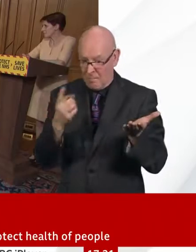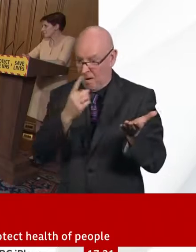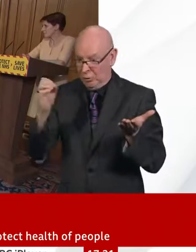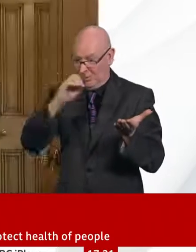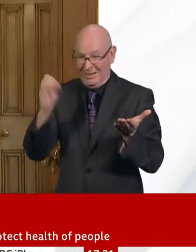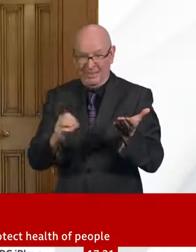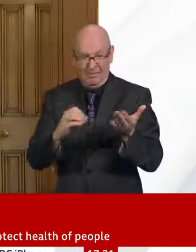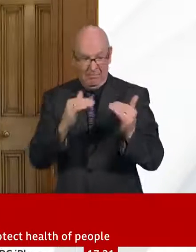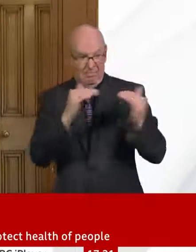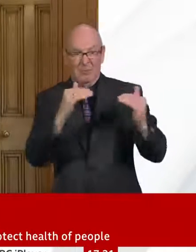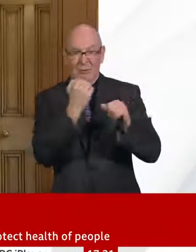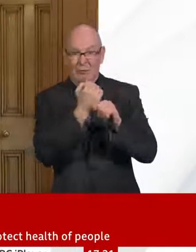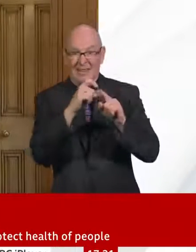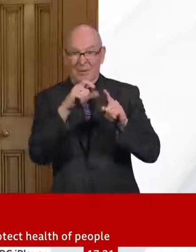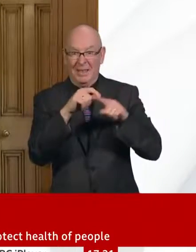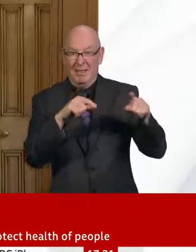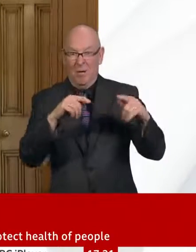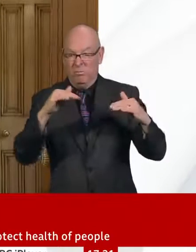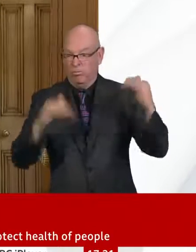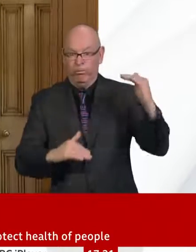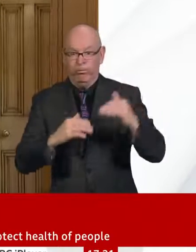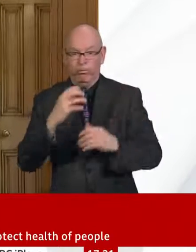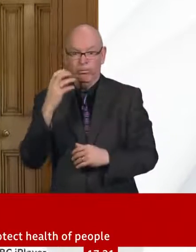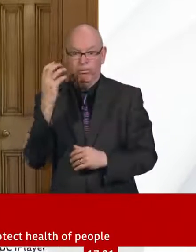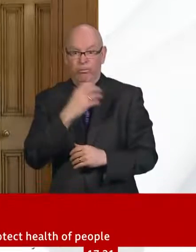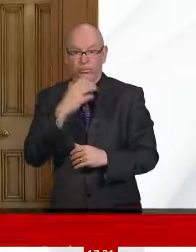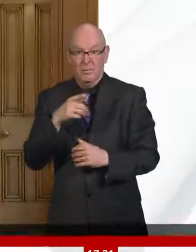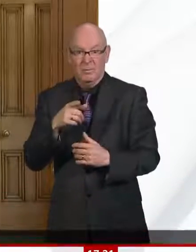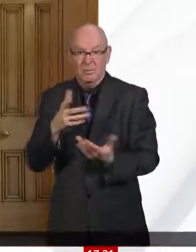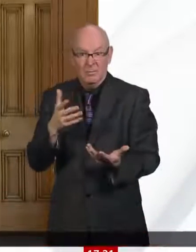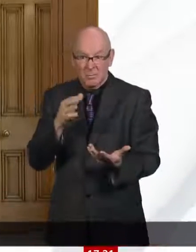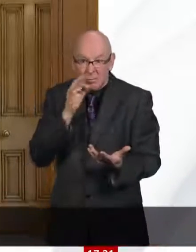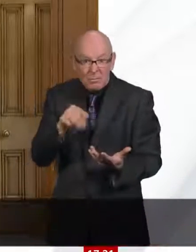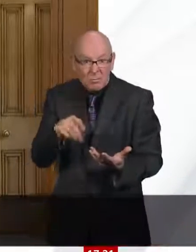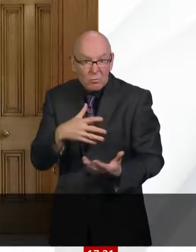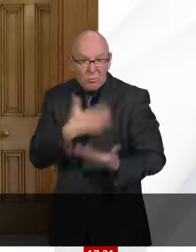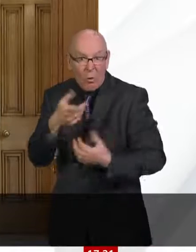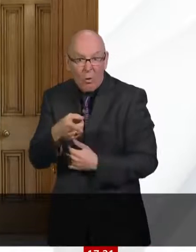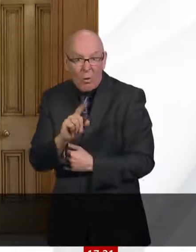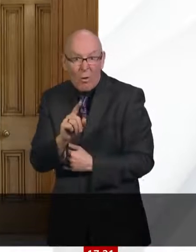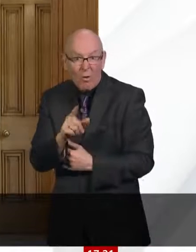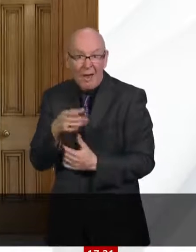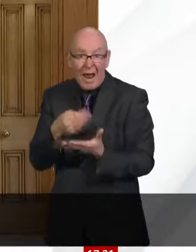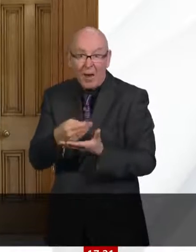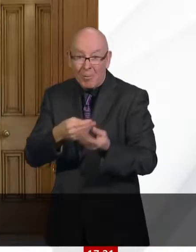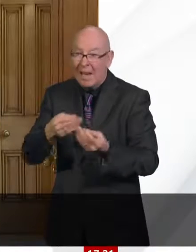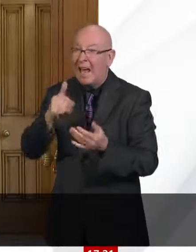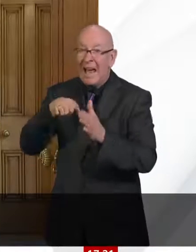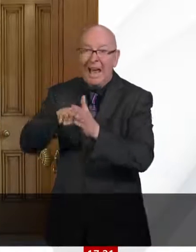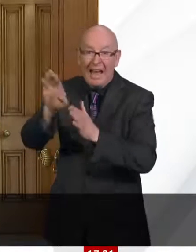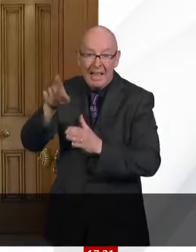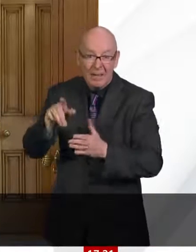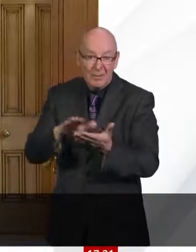Well, Ed, you know, I'd echo what I've said before, and you've given some numbers there. But I generally don't believe this is a time for ideology